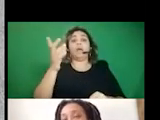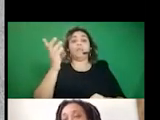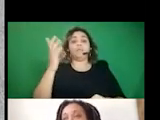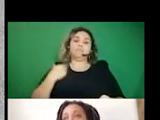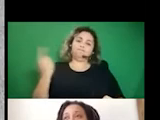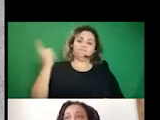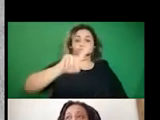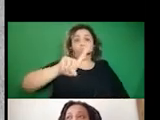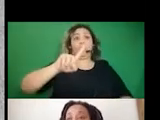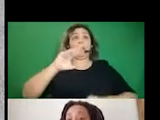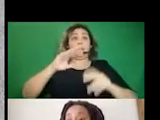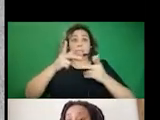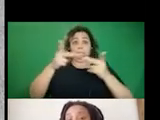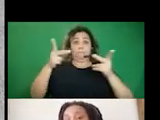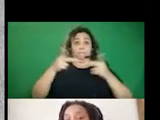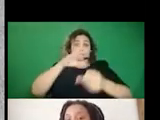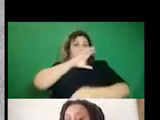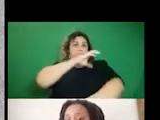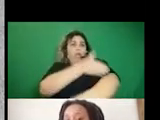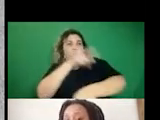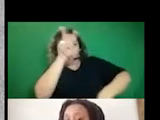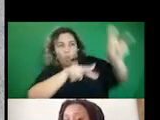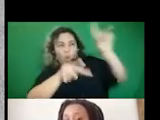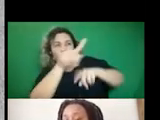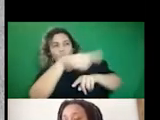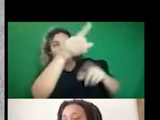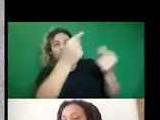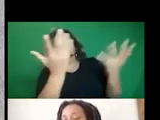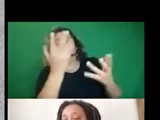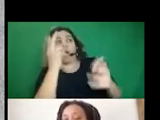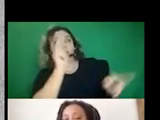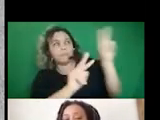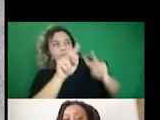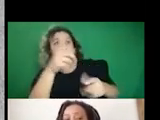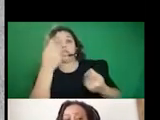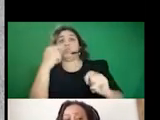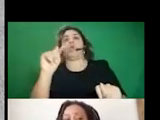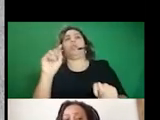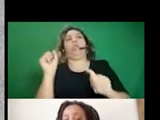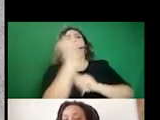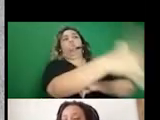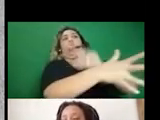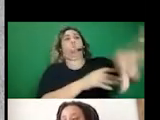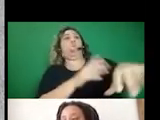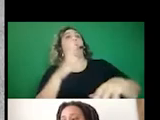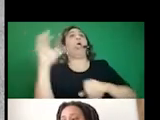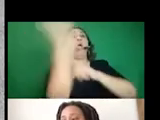right. Um, and to monitor what folks were doing. Um, and